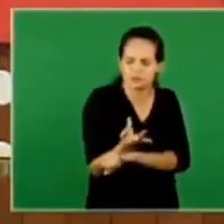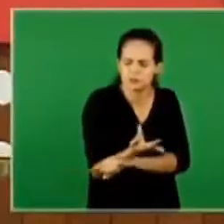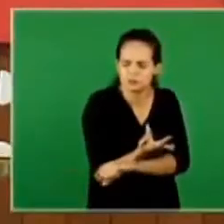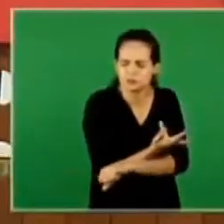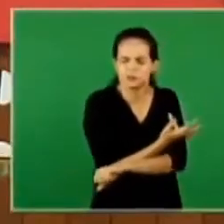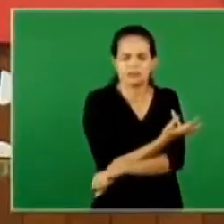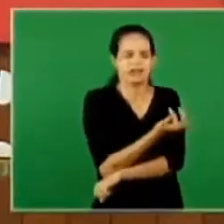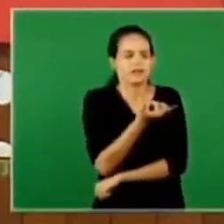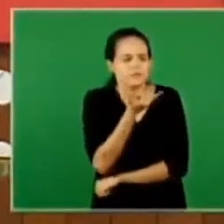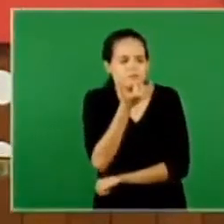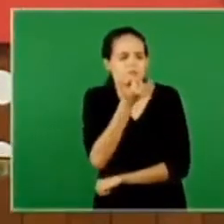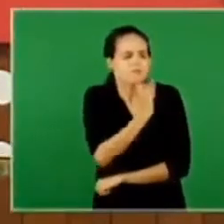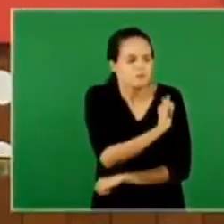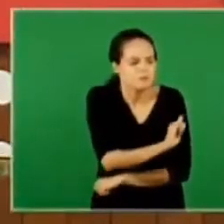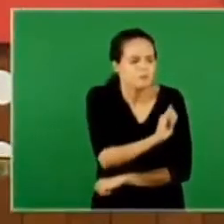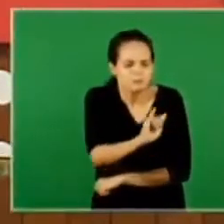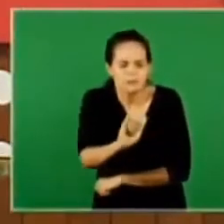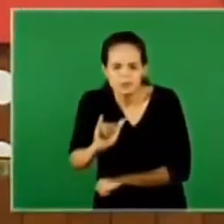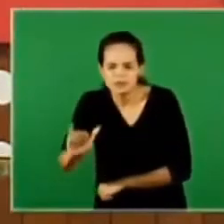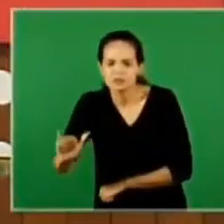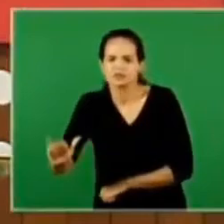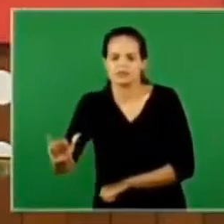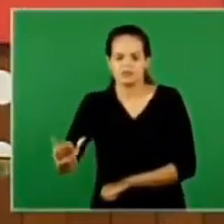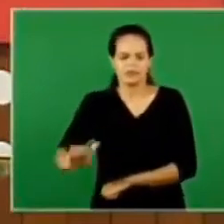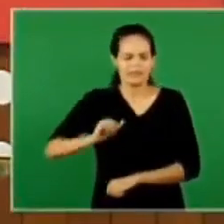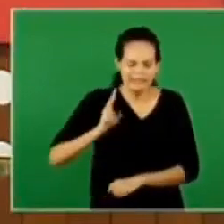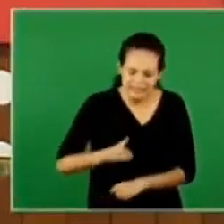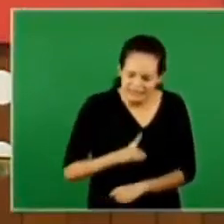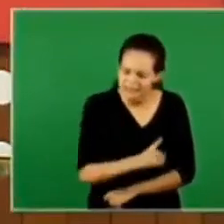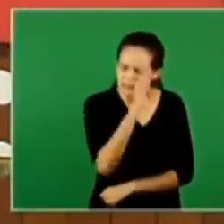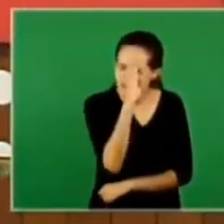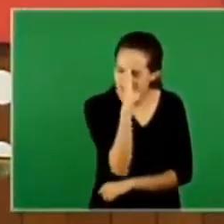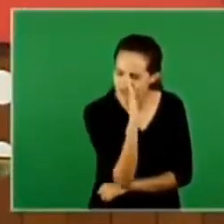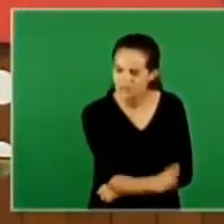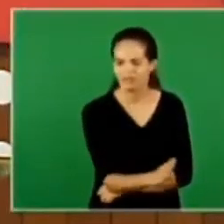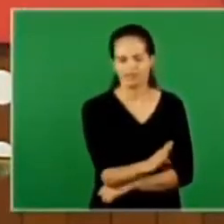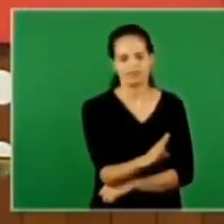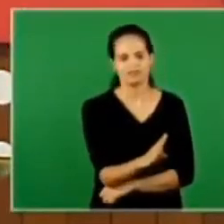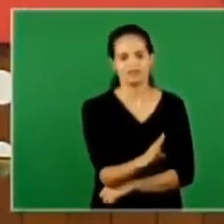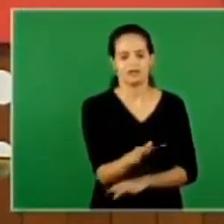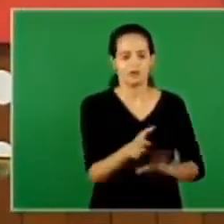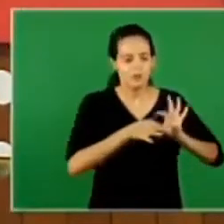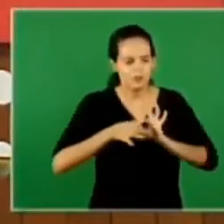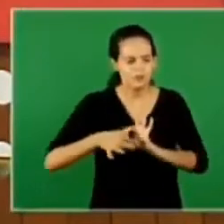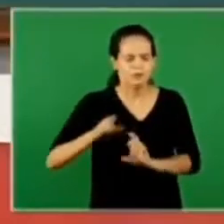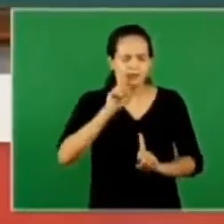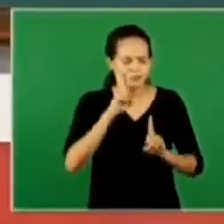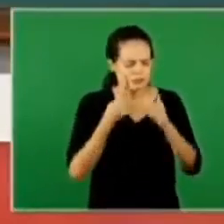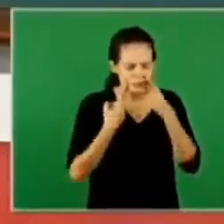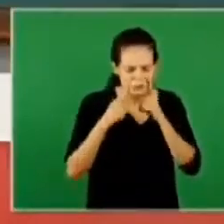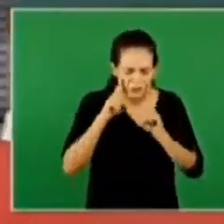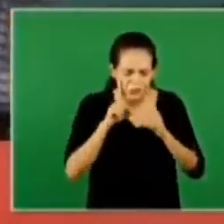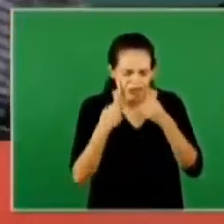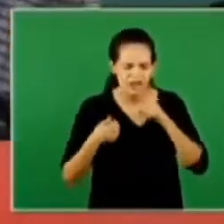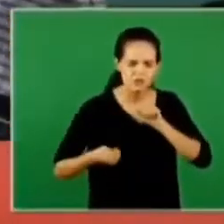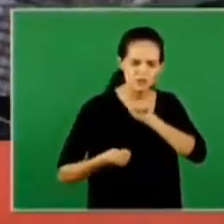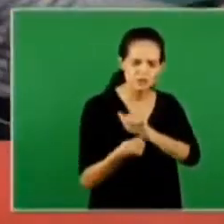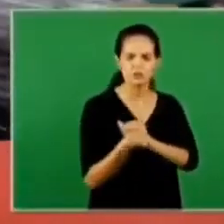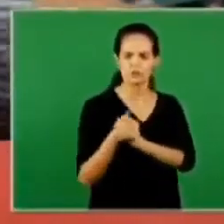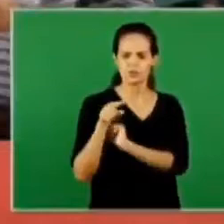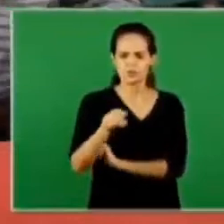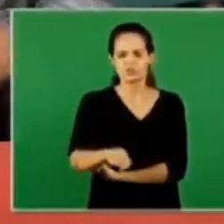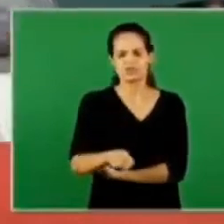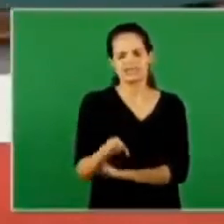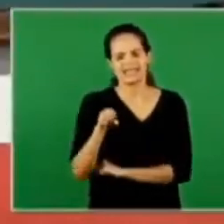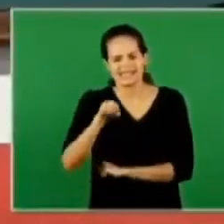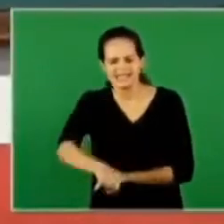weaknesses of one another the fellowship to forgive seven 70 times seven is the fellowship to